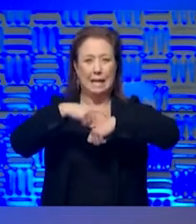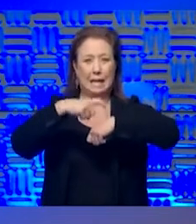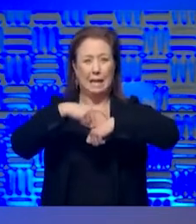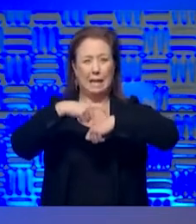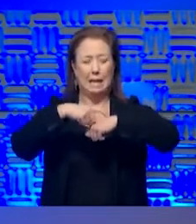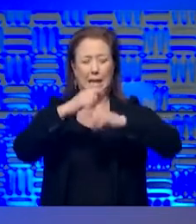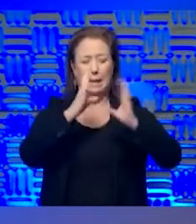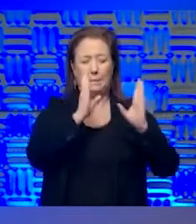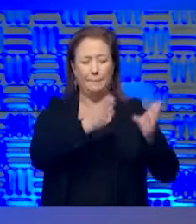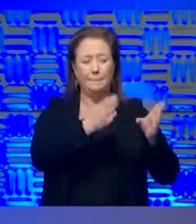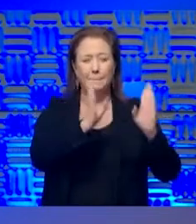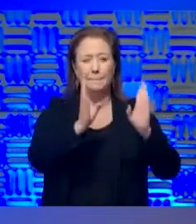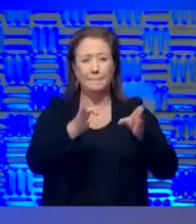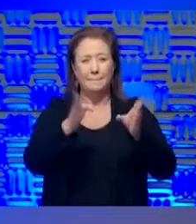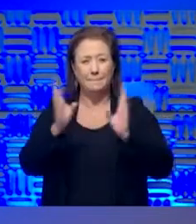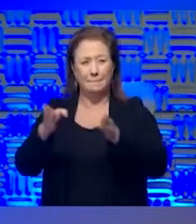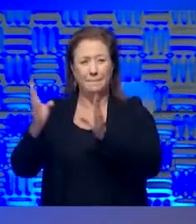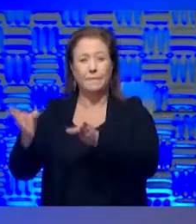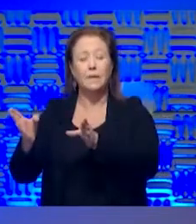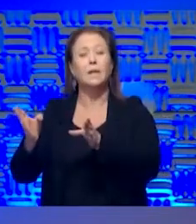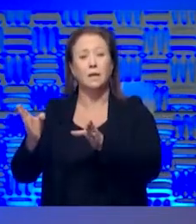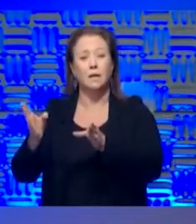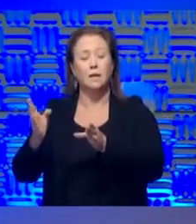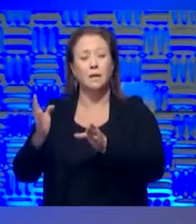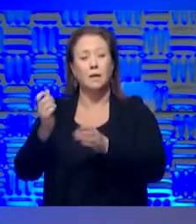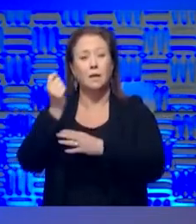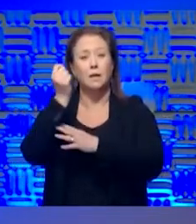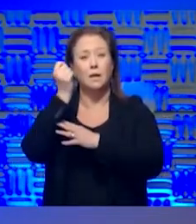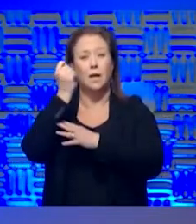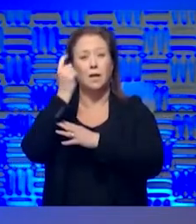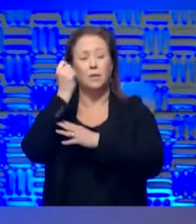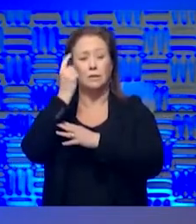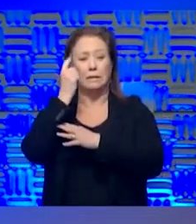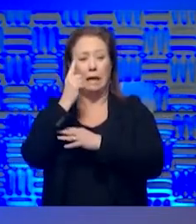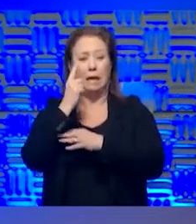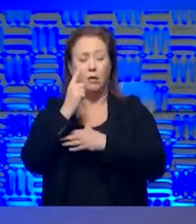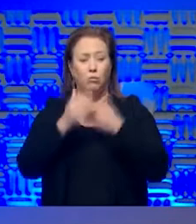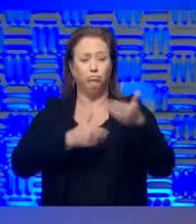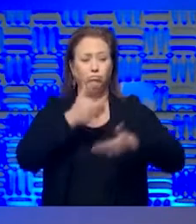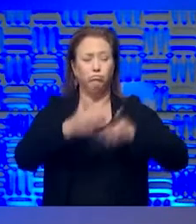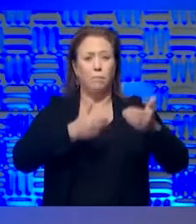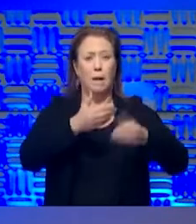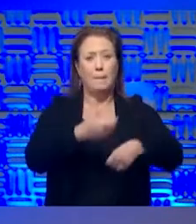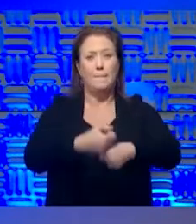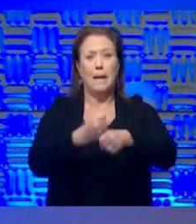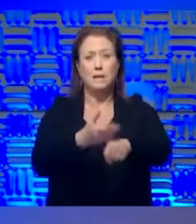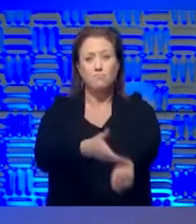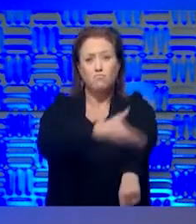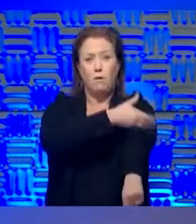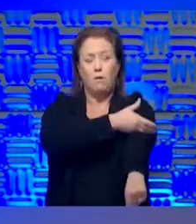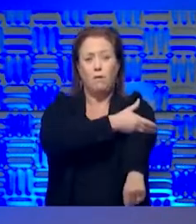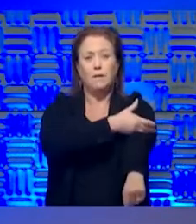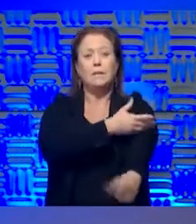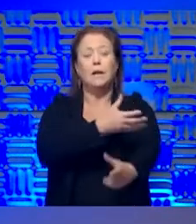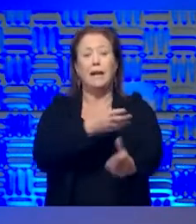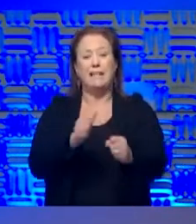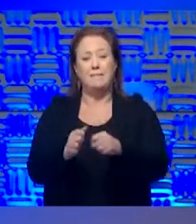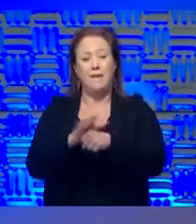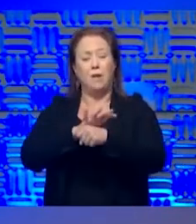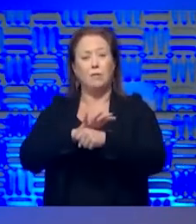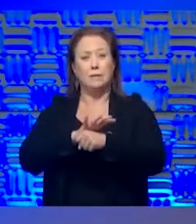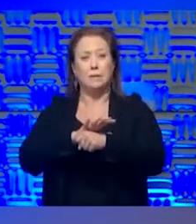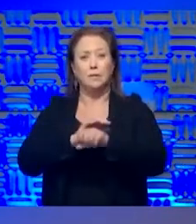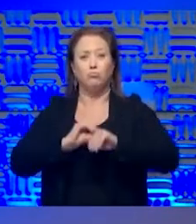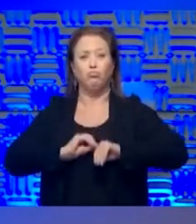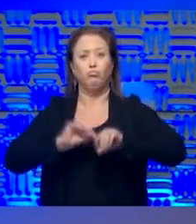protocol like measure because, you know, you take your foot off, off the gas and this, uh, this virus, this infection could